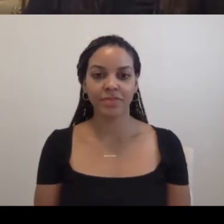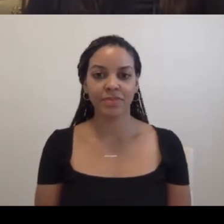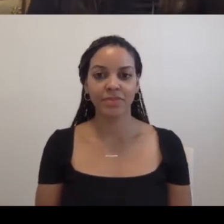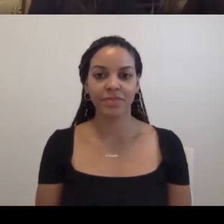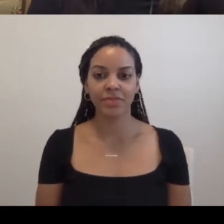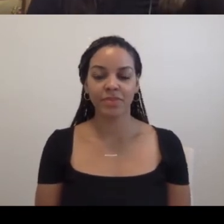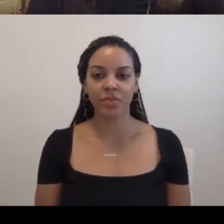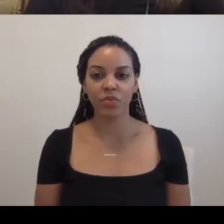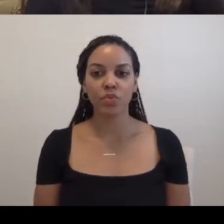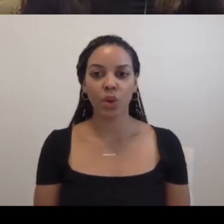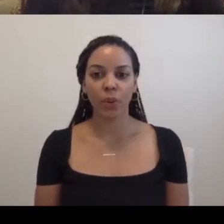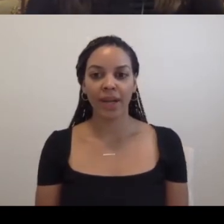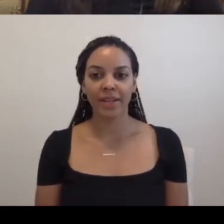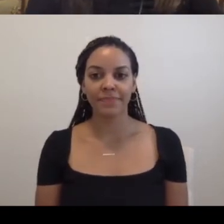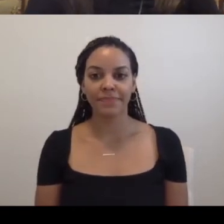All right.